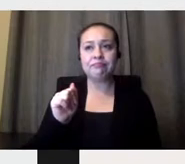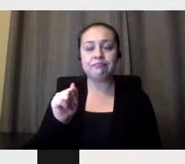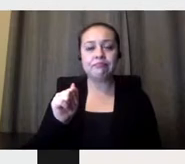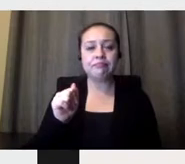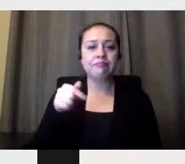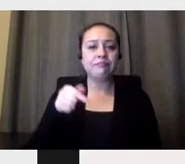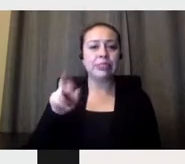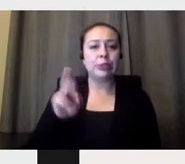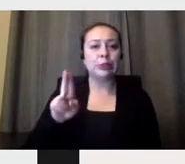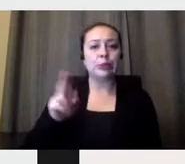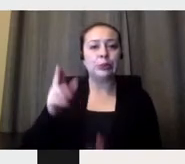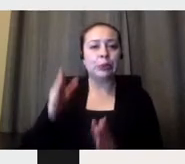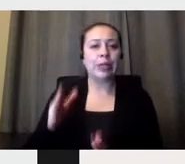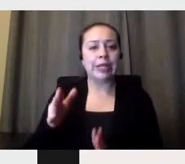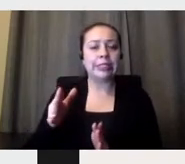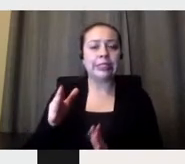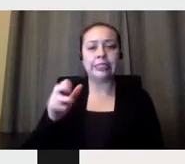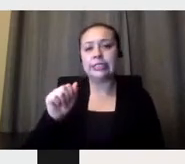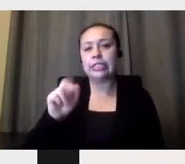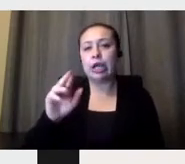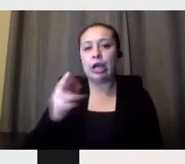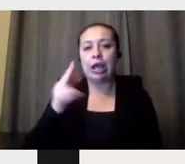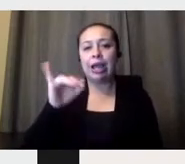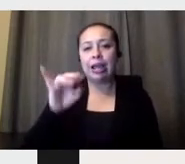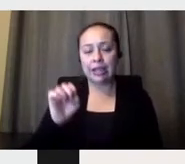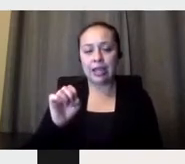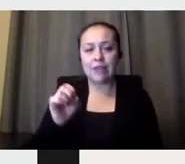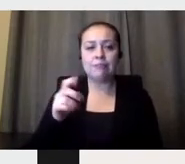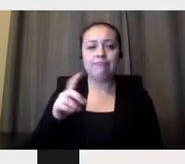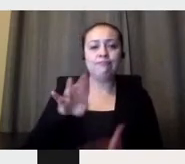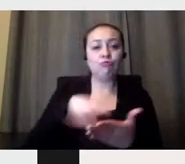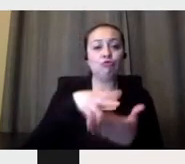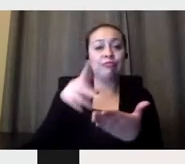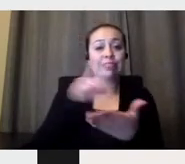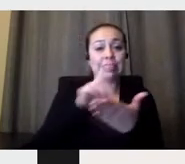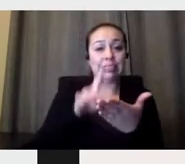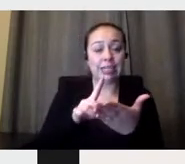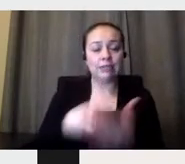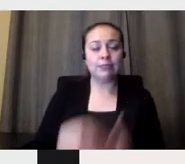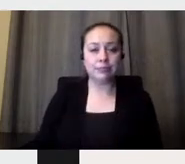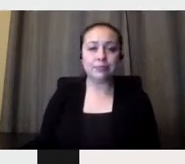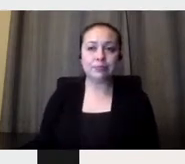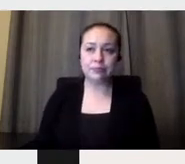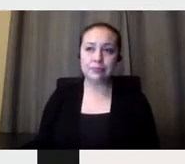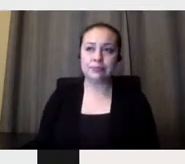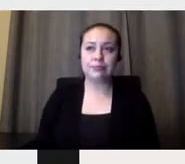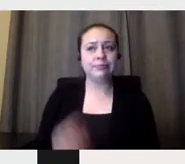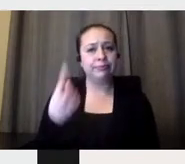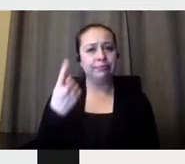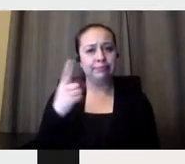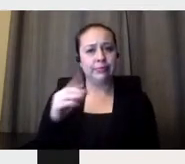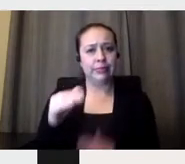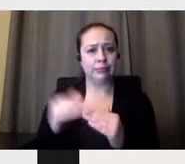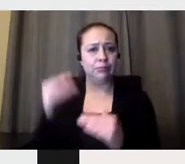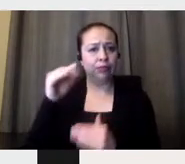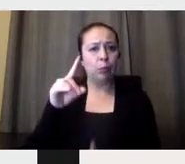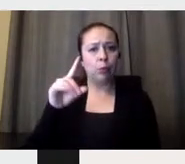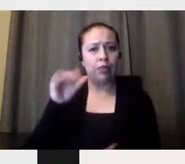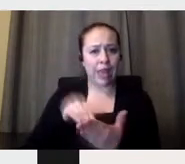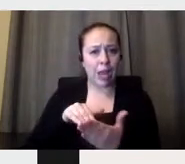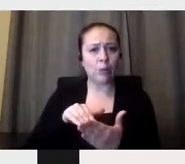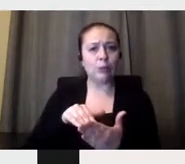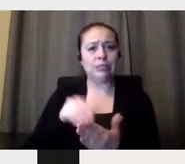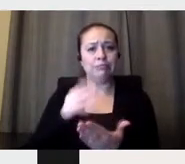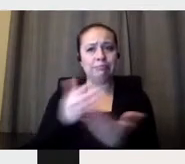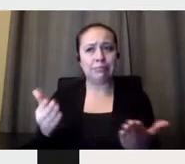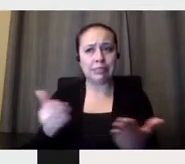archive of graphic design. It has over a thousand items, including posters, book,